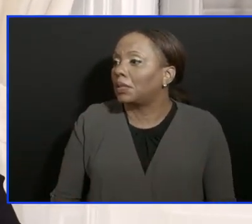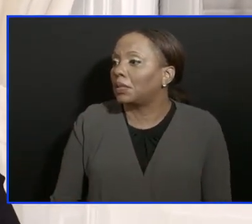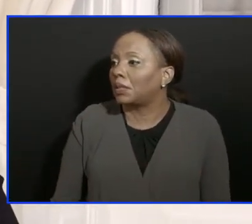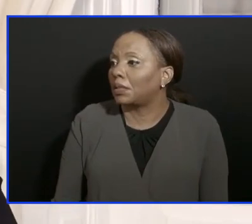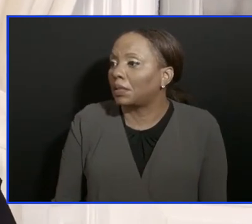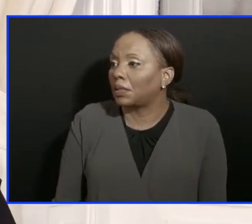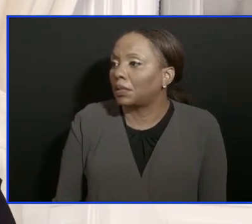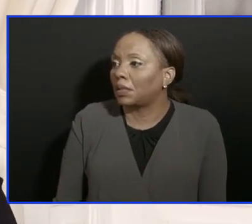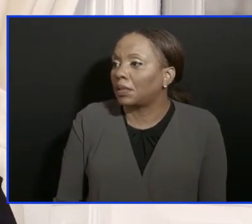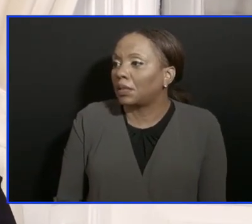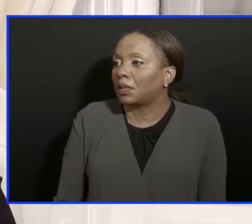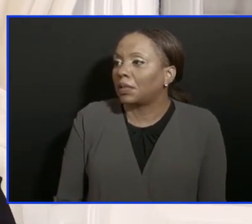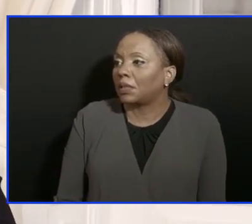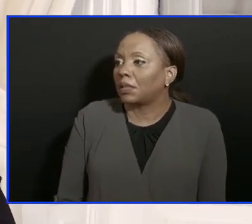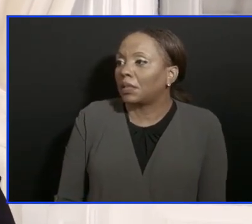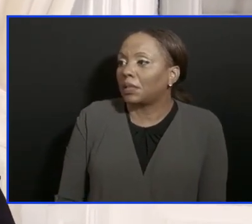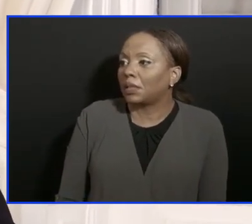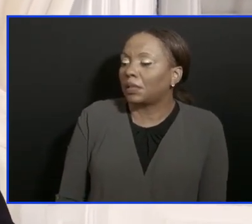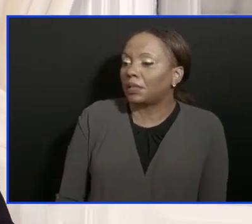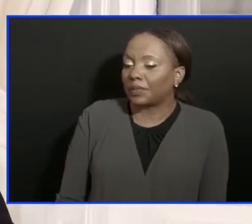Thank you for that question.